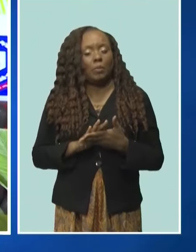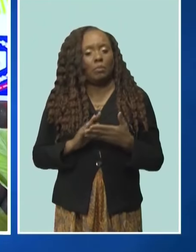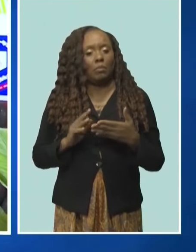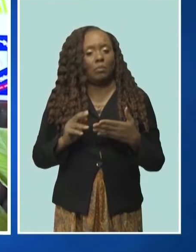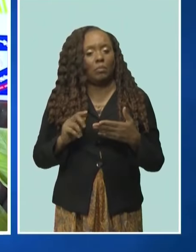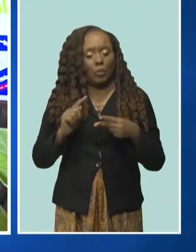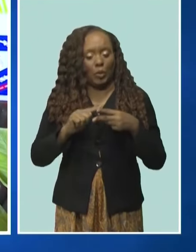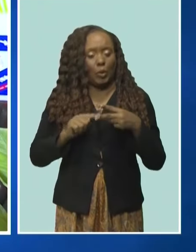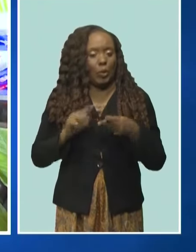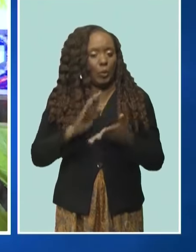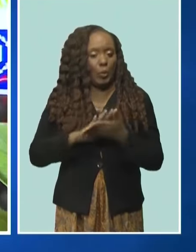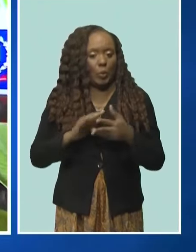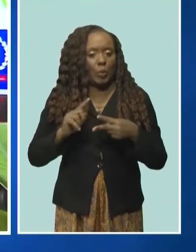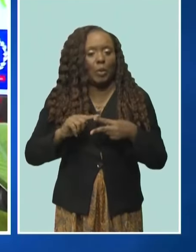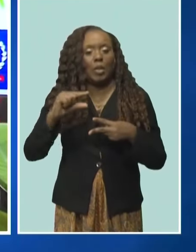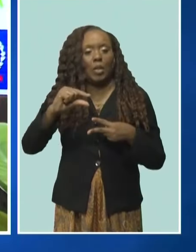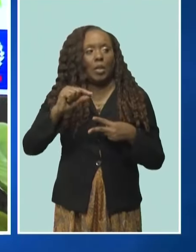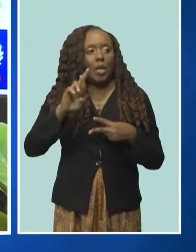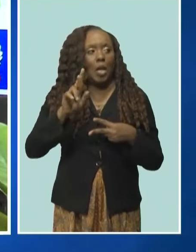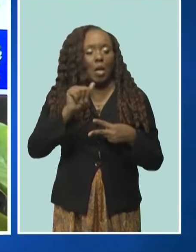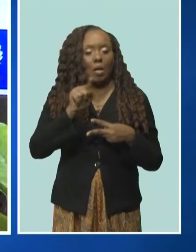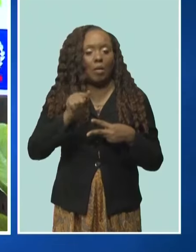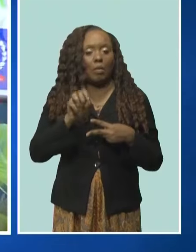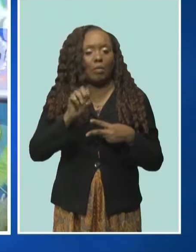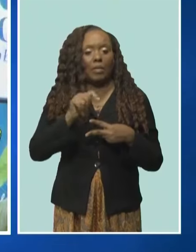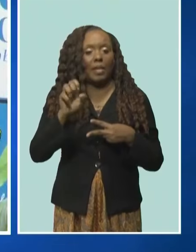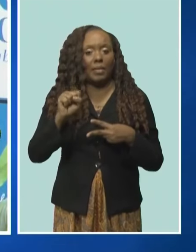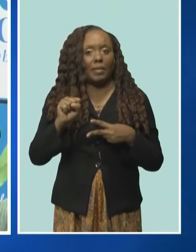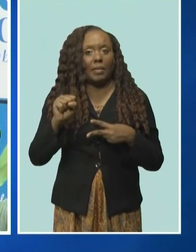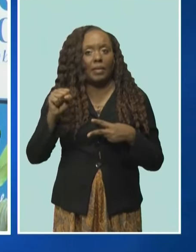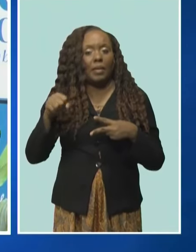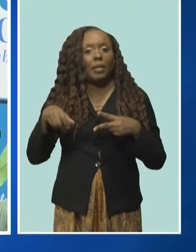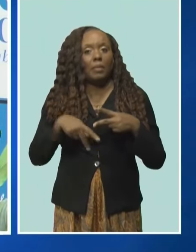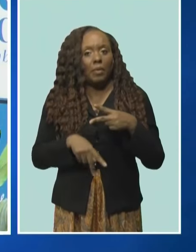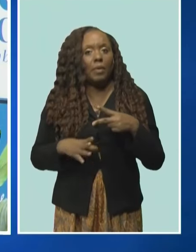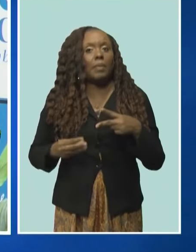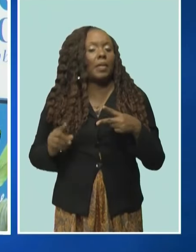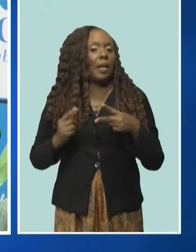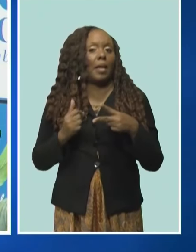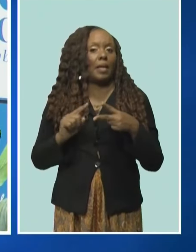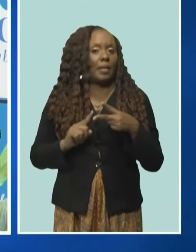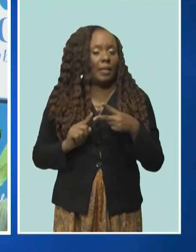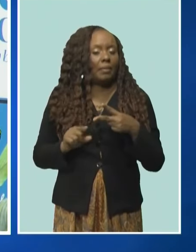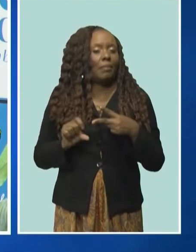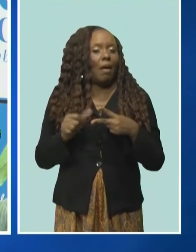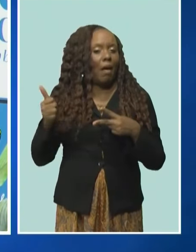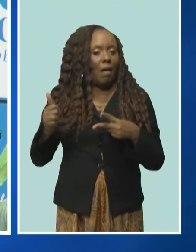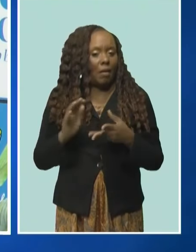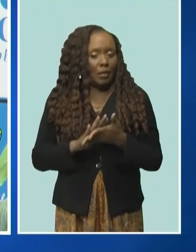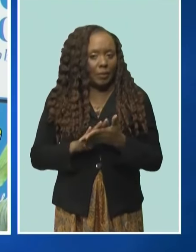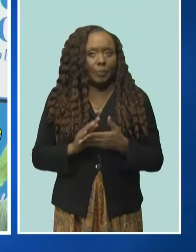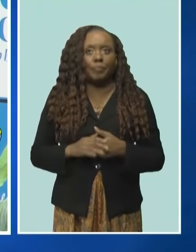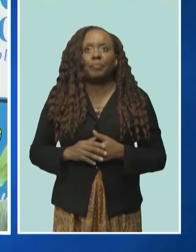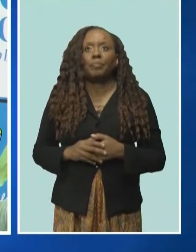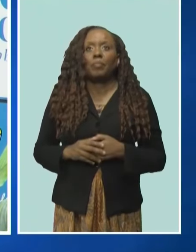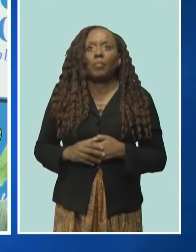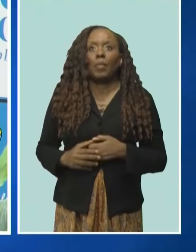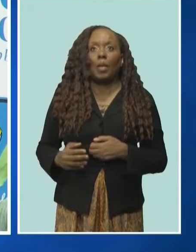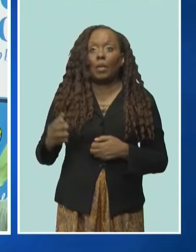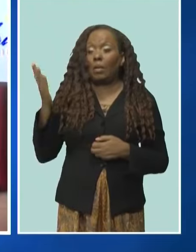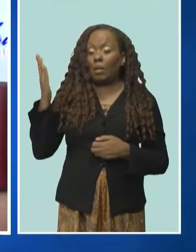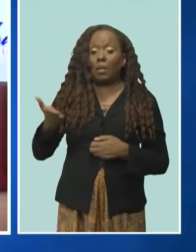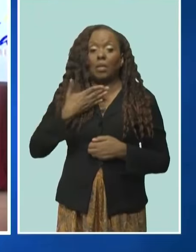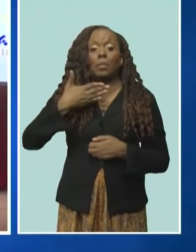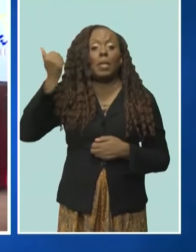Schools as part of their team challenge. 22-year-old Kian Brown, who copped the title of most